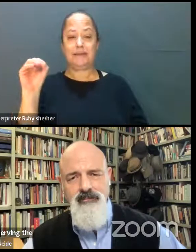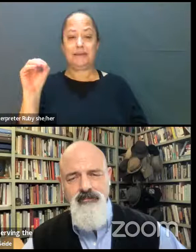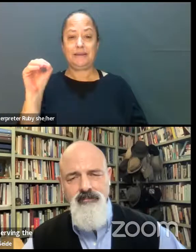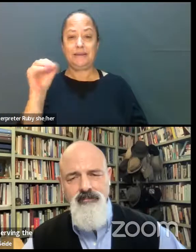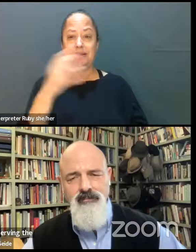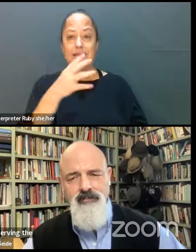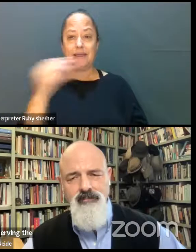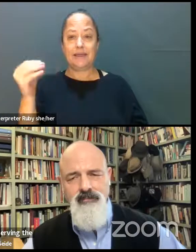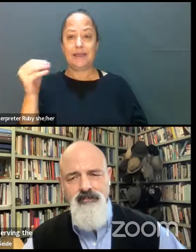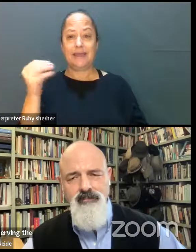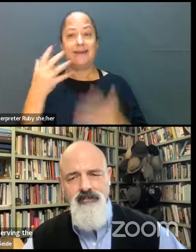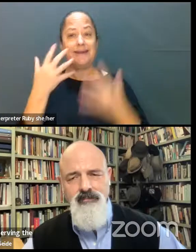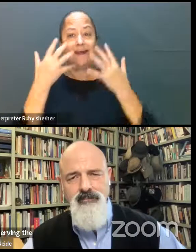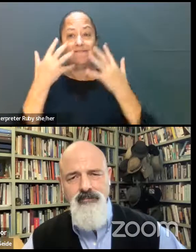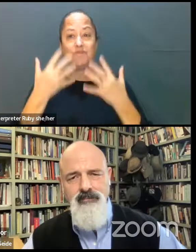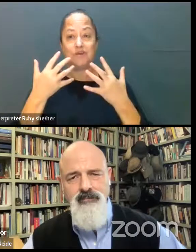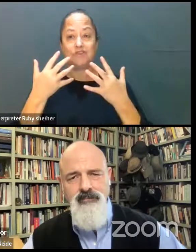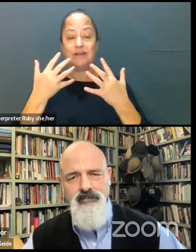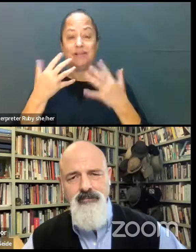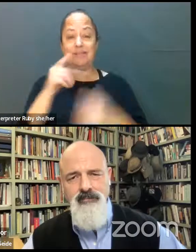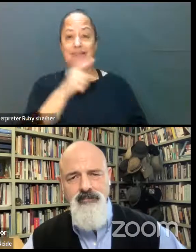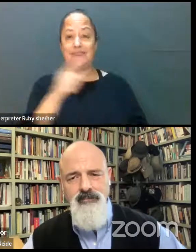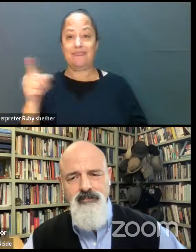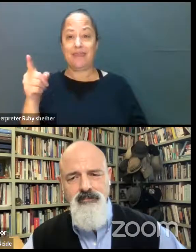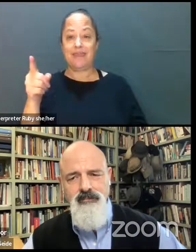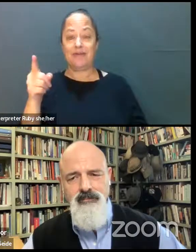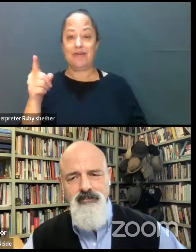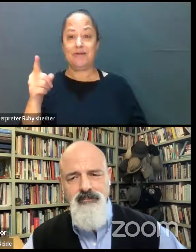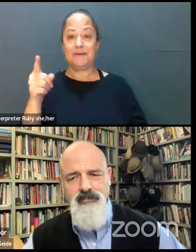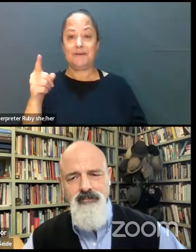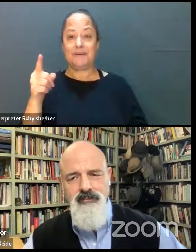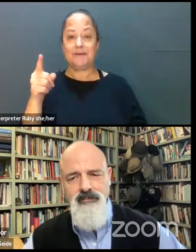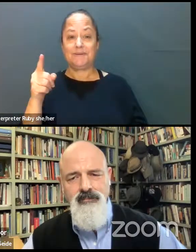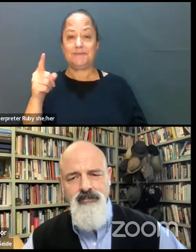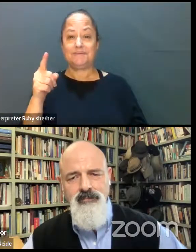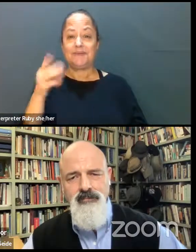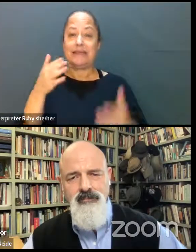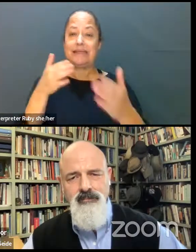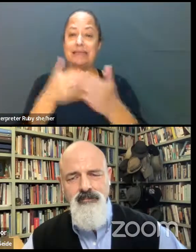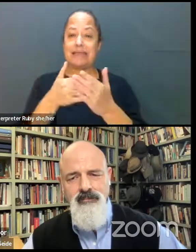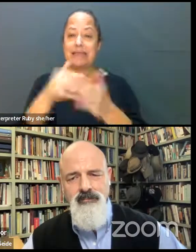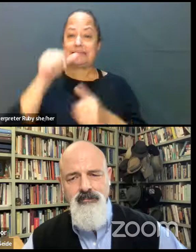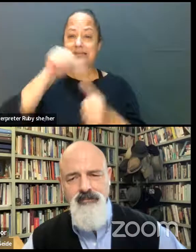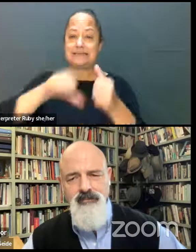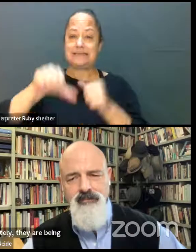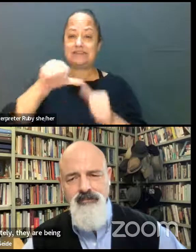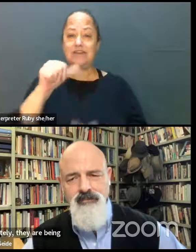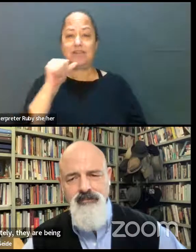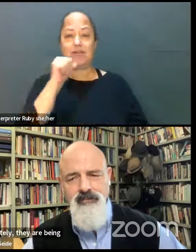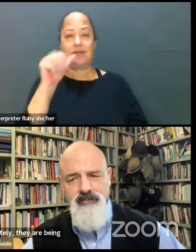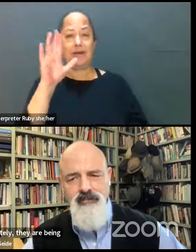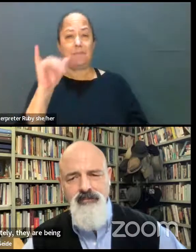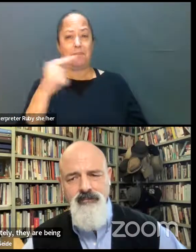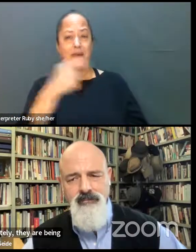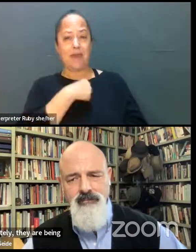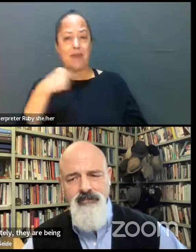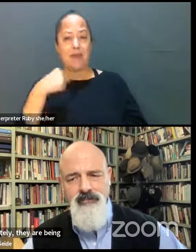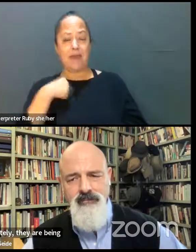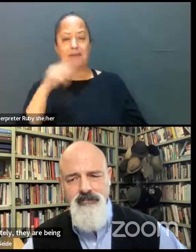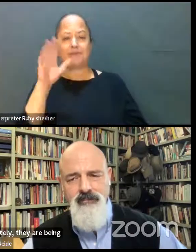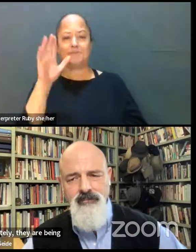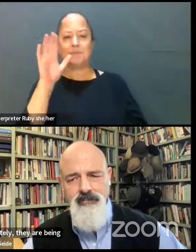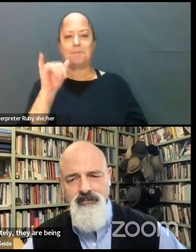are, unfortunately, they are being pitted against each other, not by us, but by